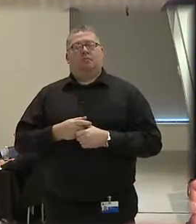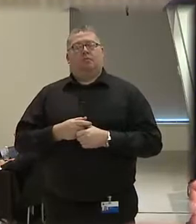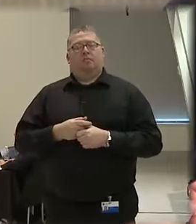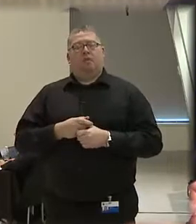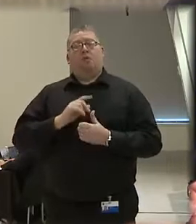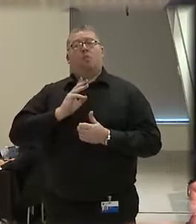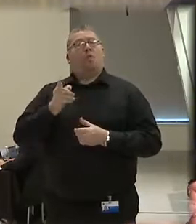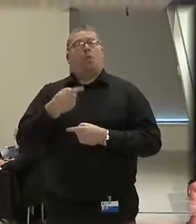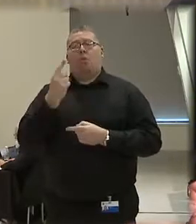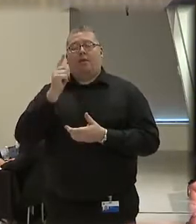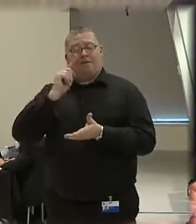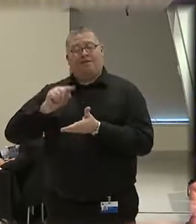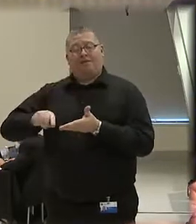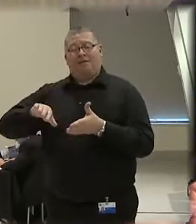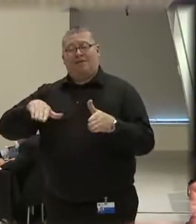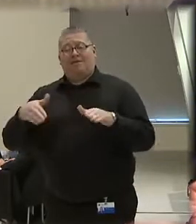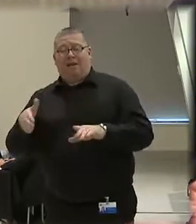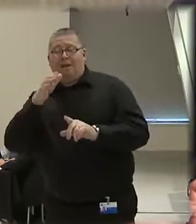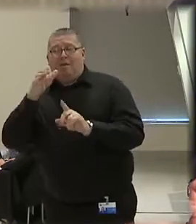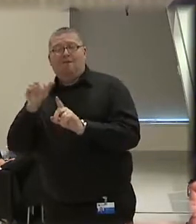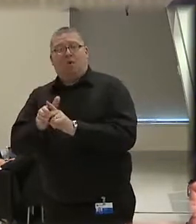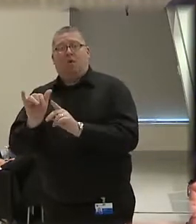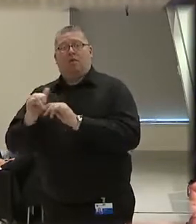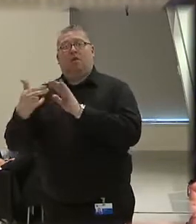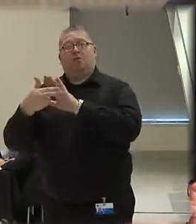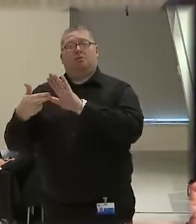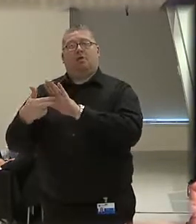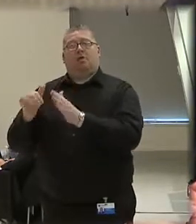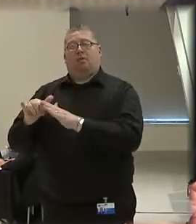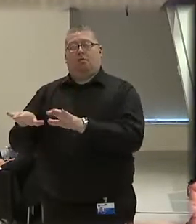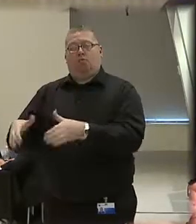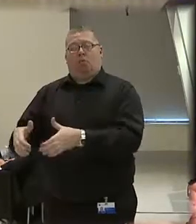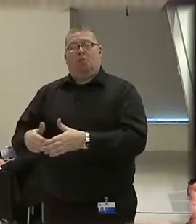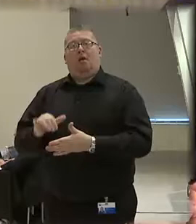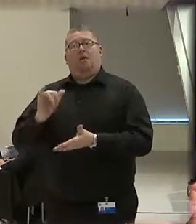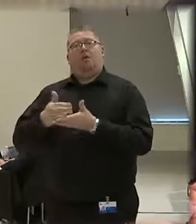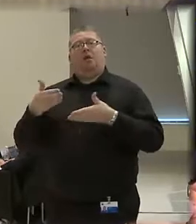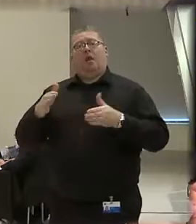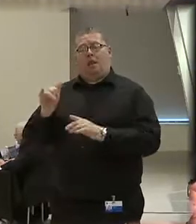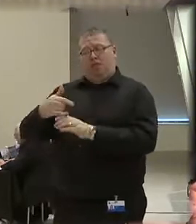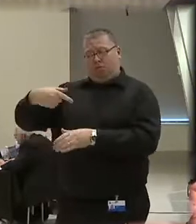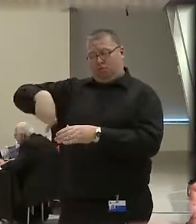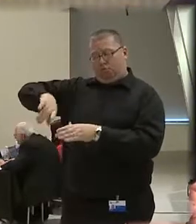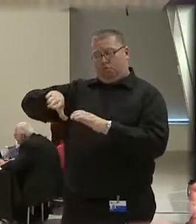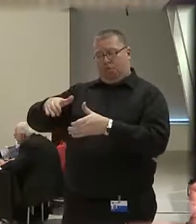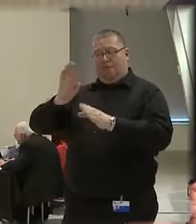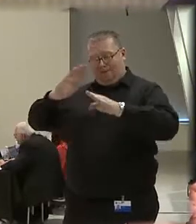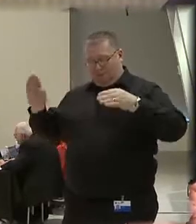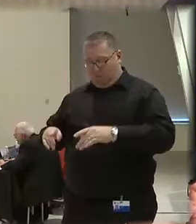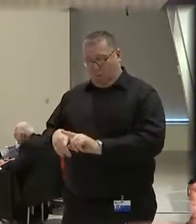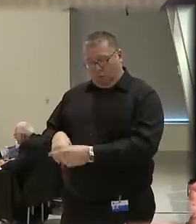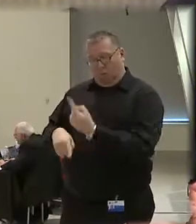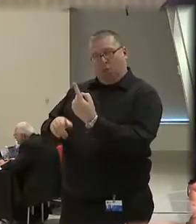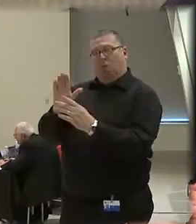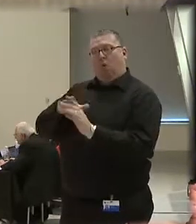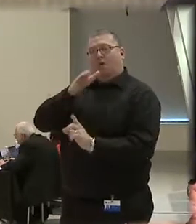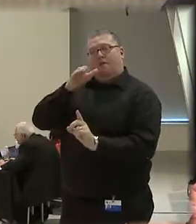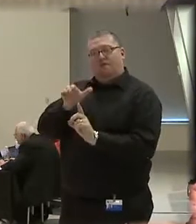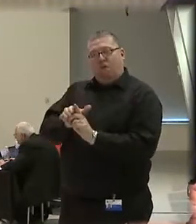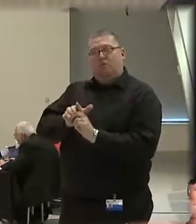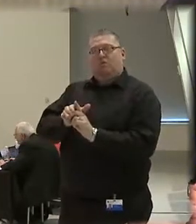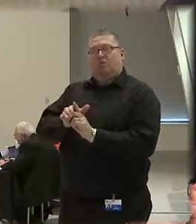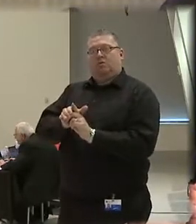investigate deadly force and categorical uses of force incidents. This allows them to focus singularly on force investigations.